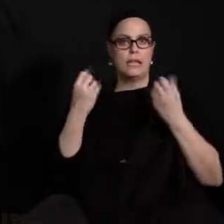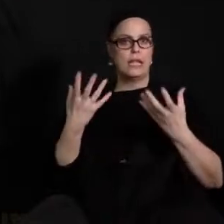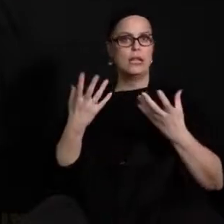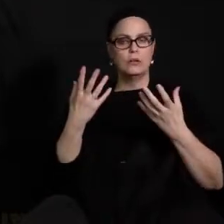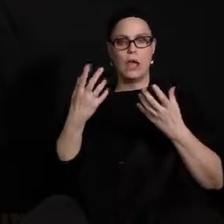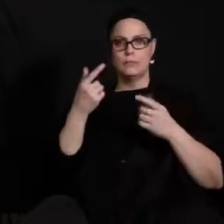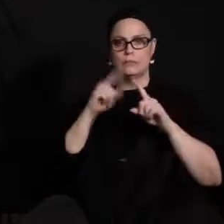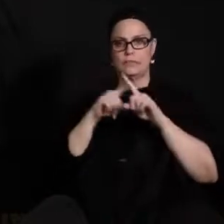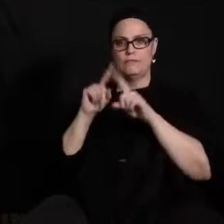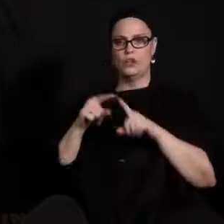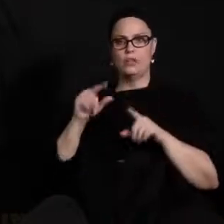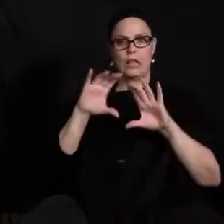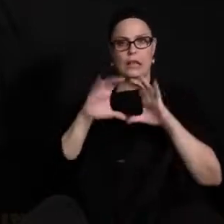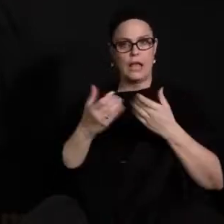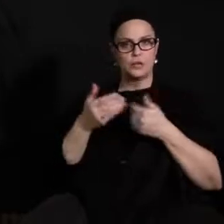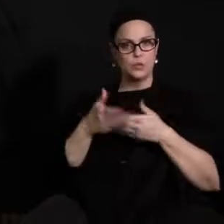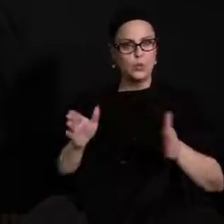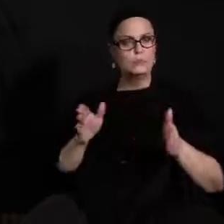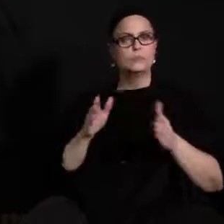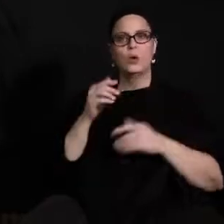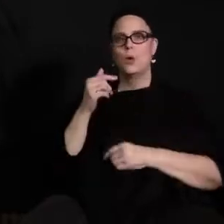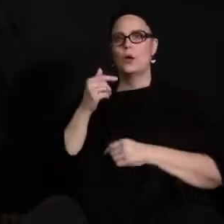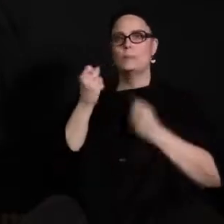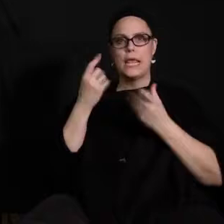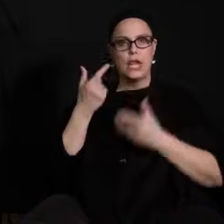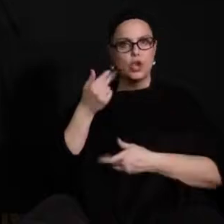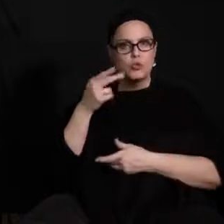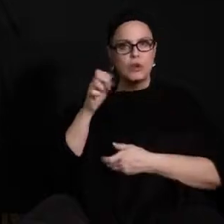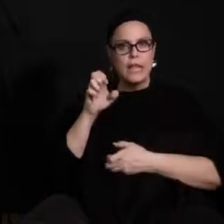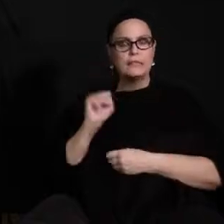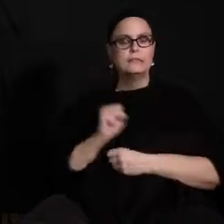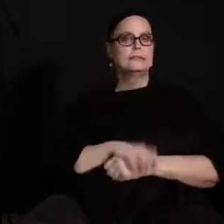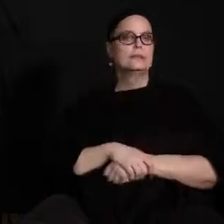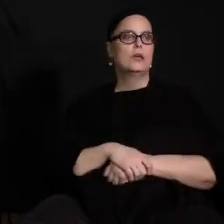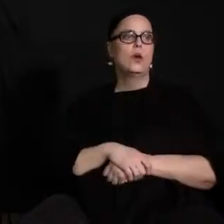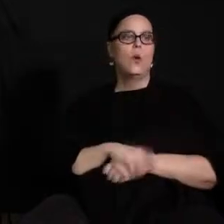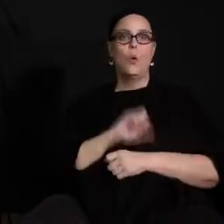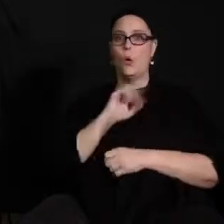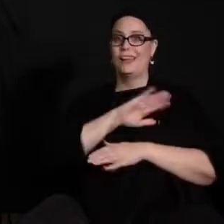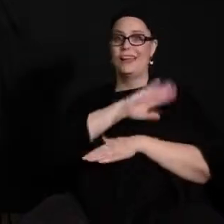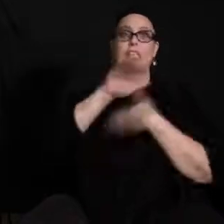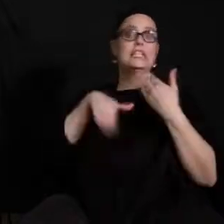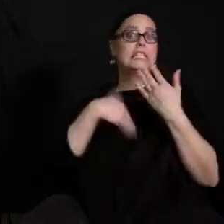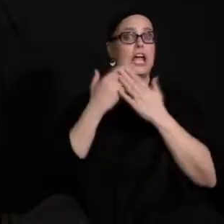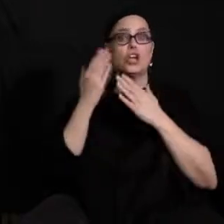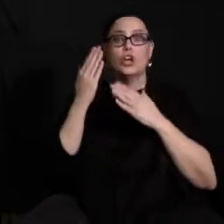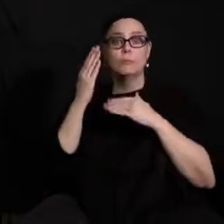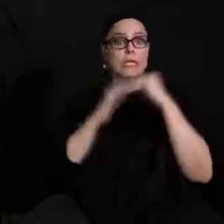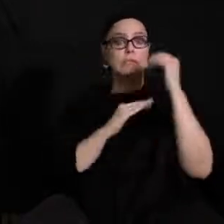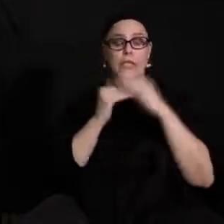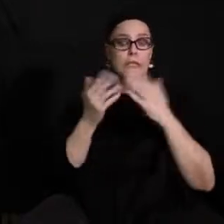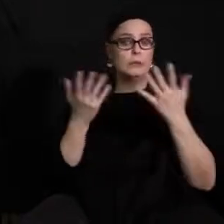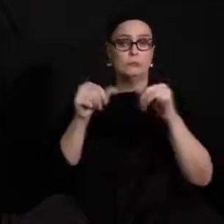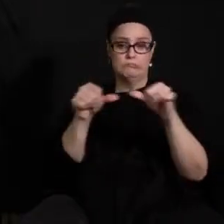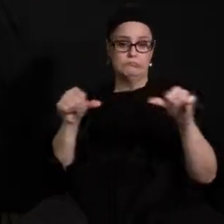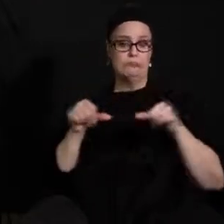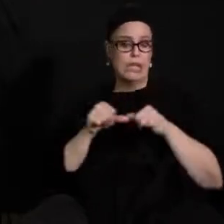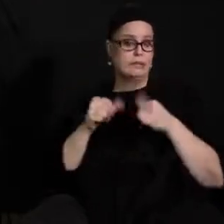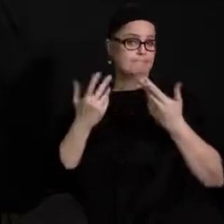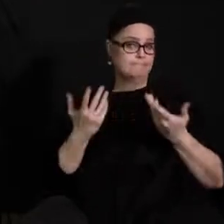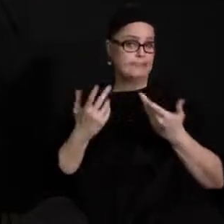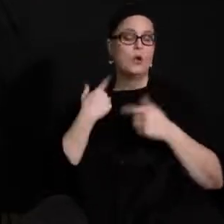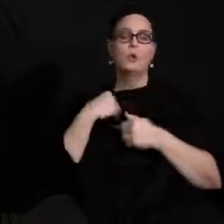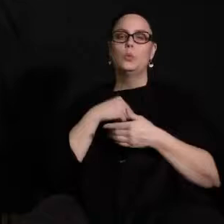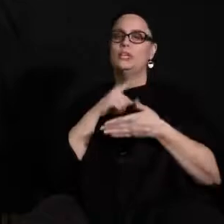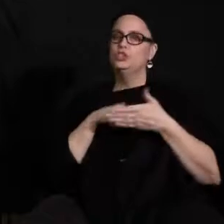or multiple classrooms that are affected and then potentially an entire site so we do look at that data regularly i